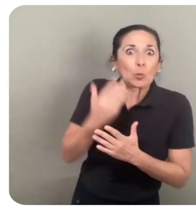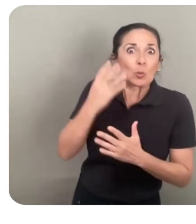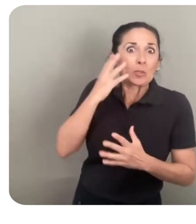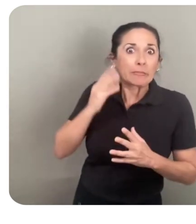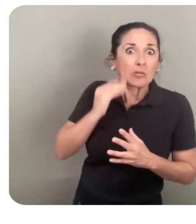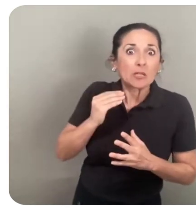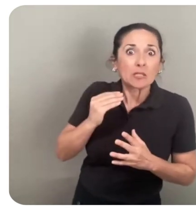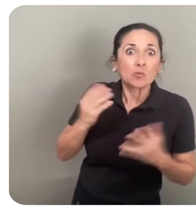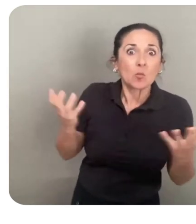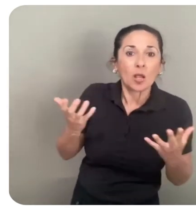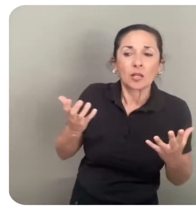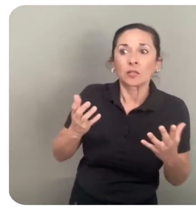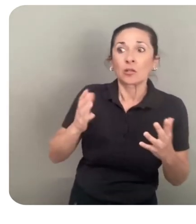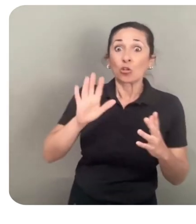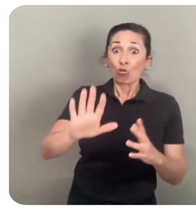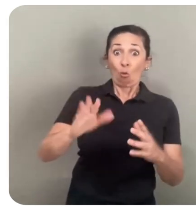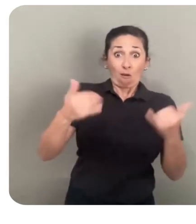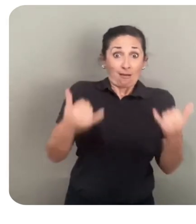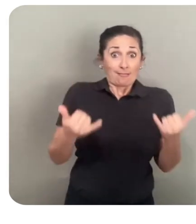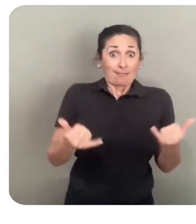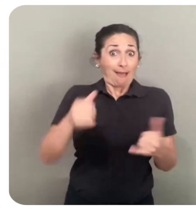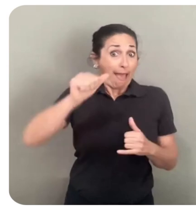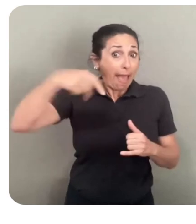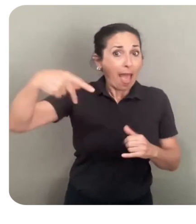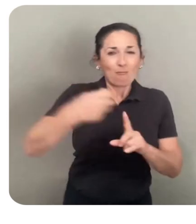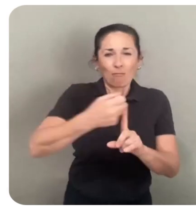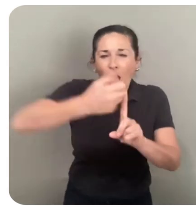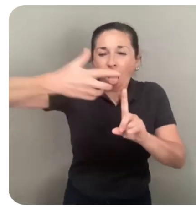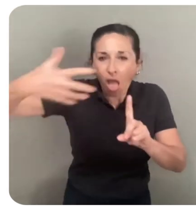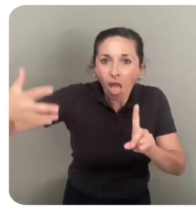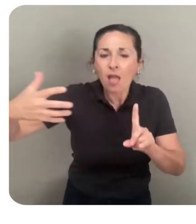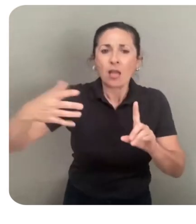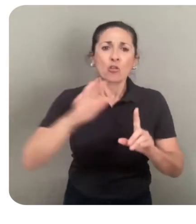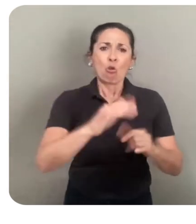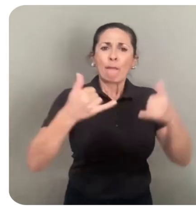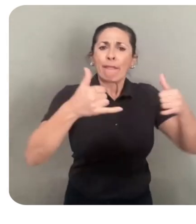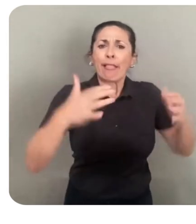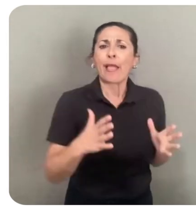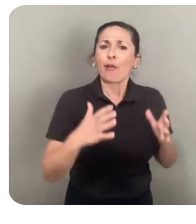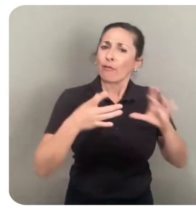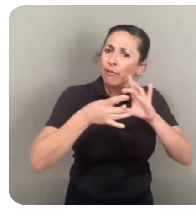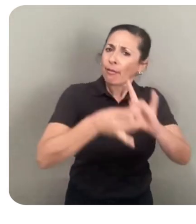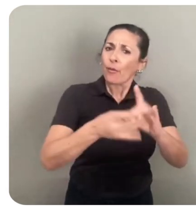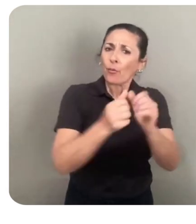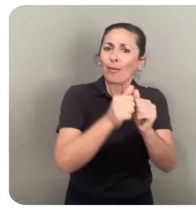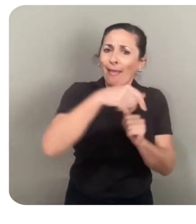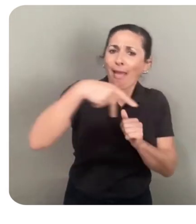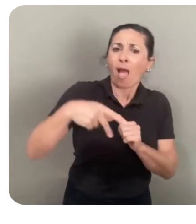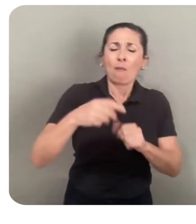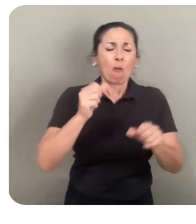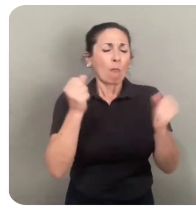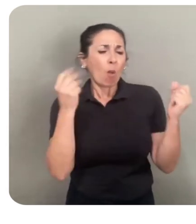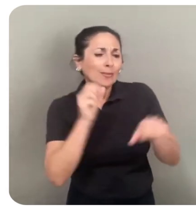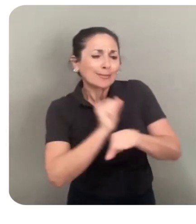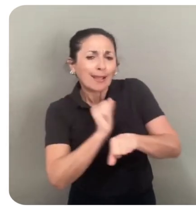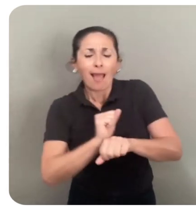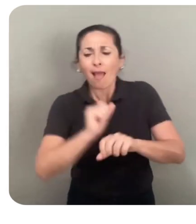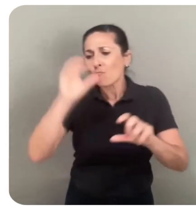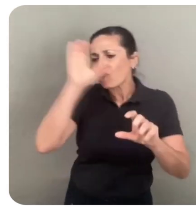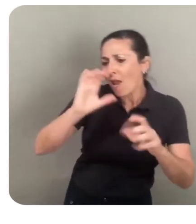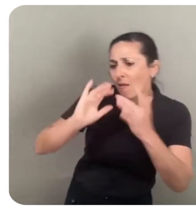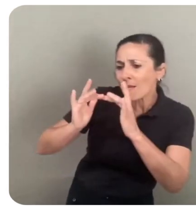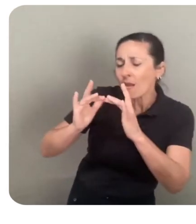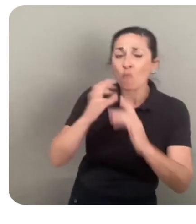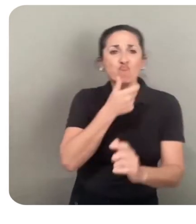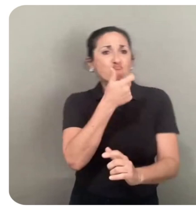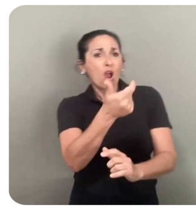extending your existing app. Keep your players connected with your apps as they multitask, browse, and watch in mixed